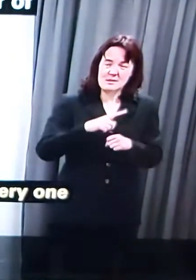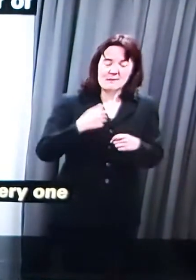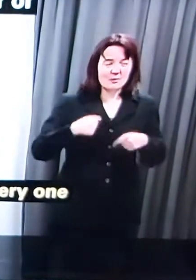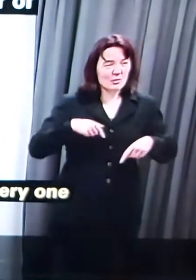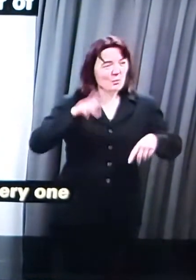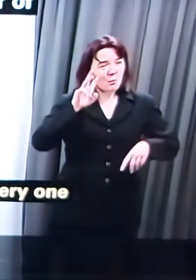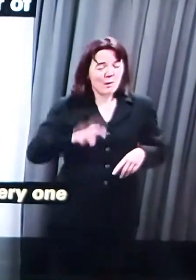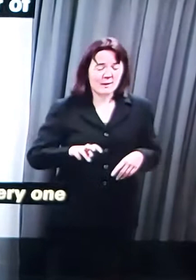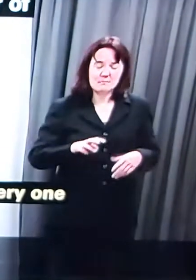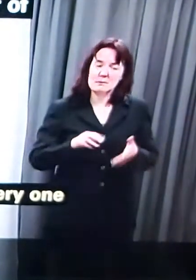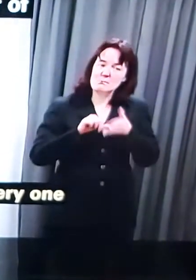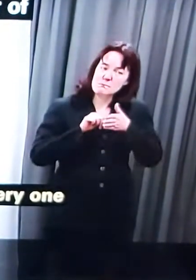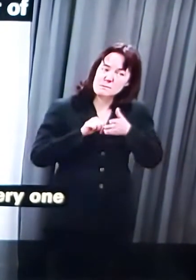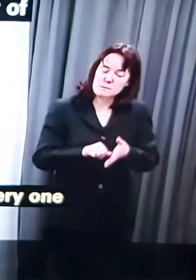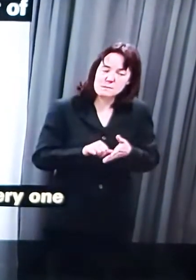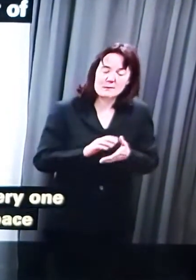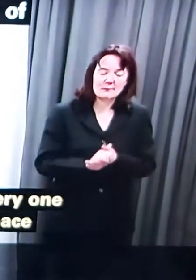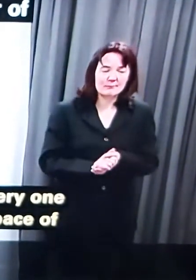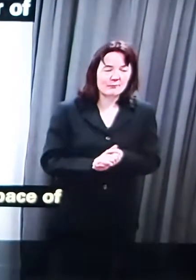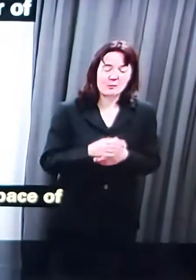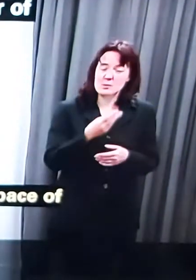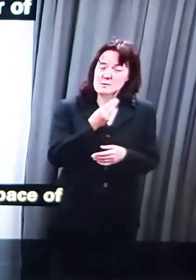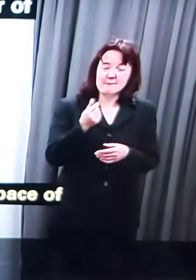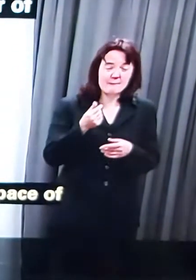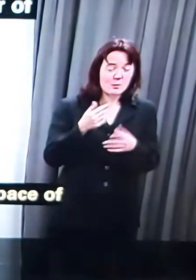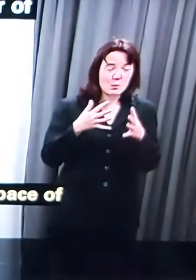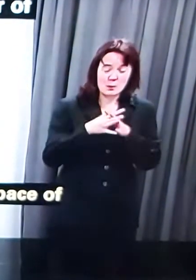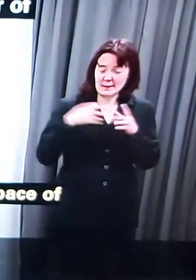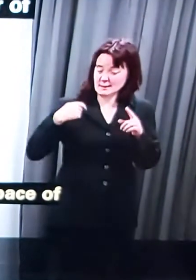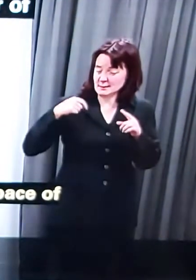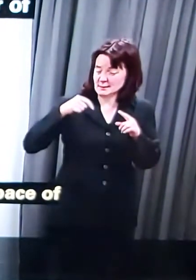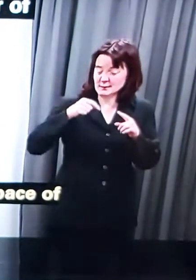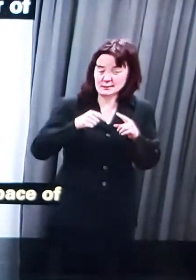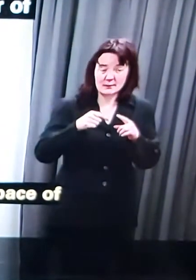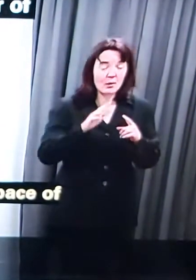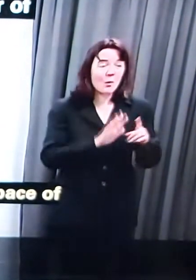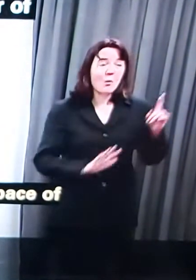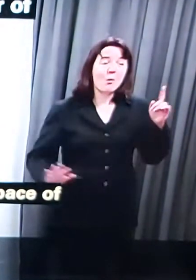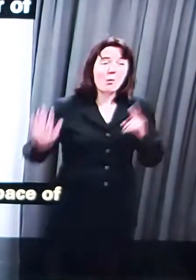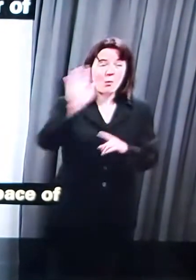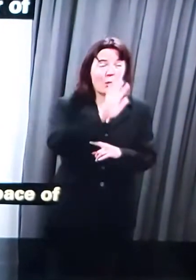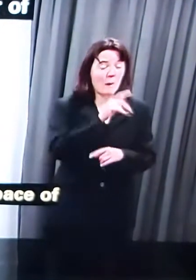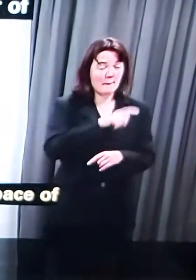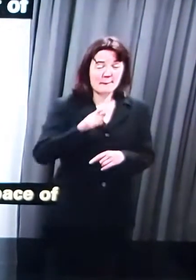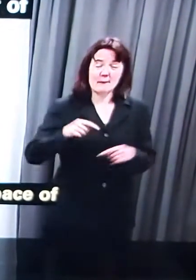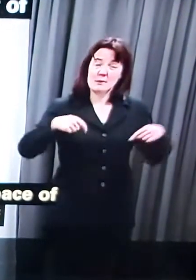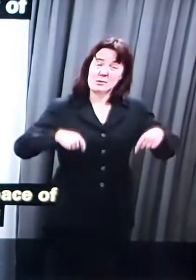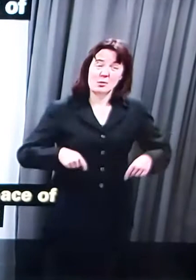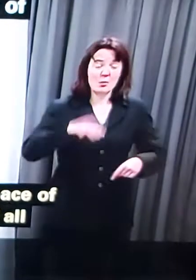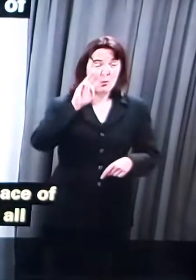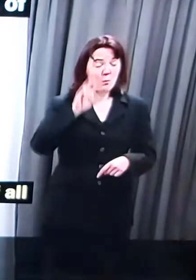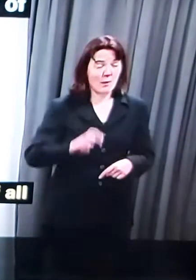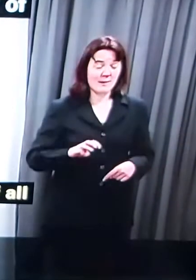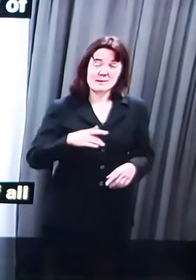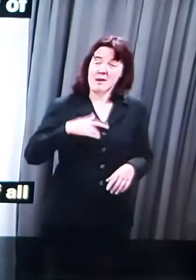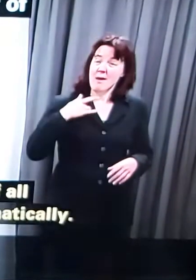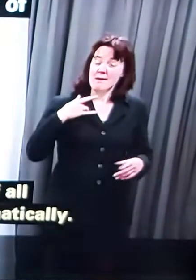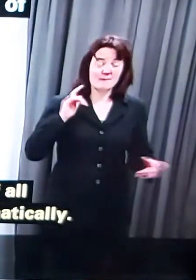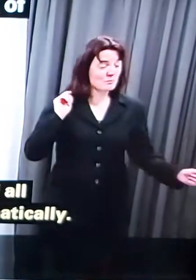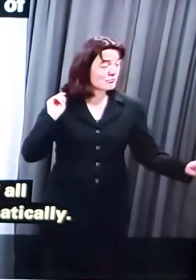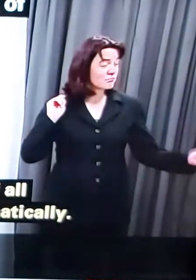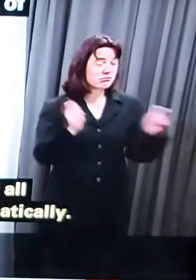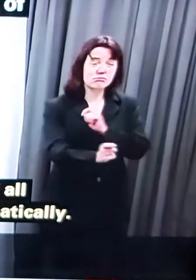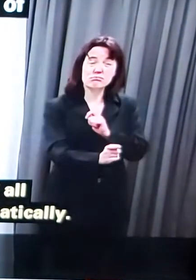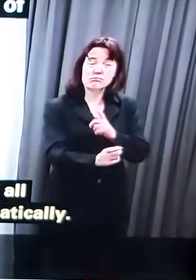a very few weeks, the lives of all Welsh citizens have changed dramatically. Schools and